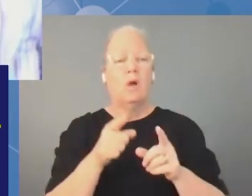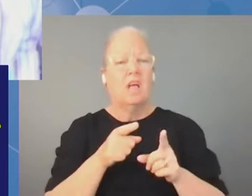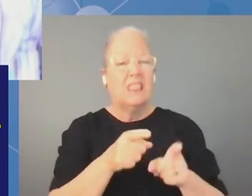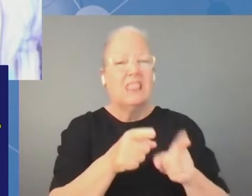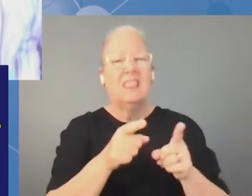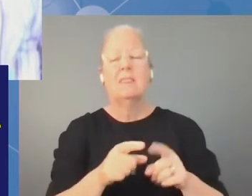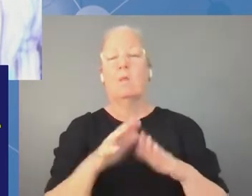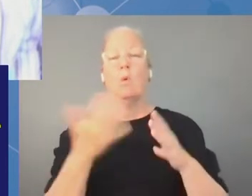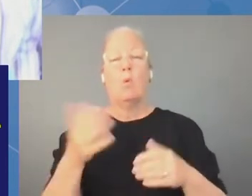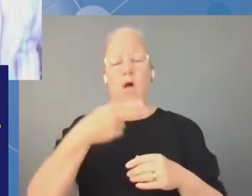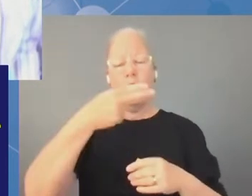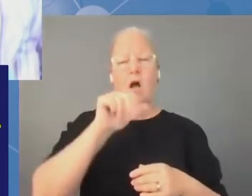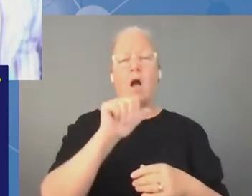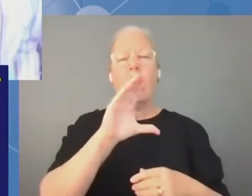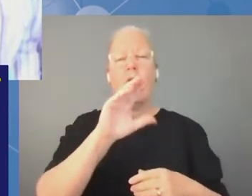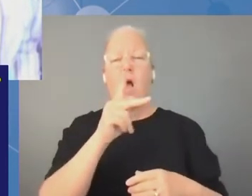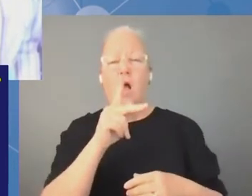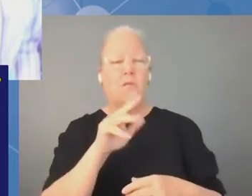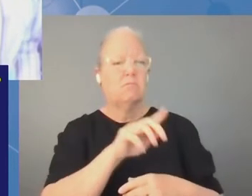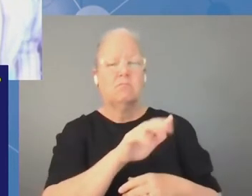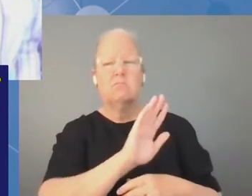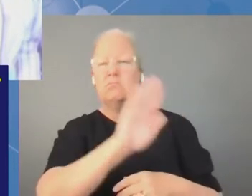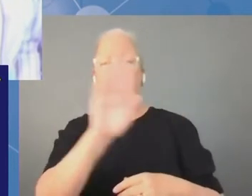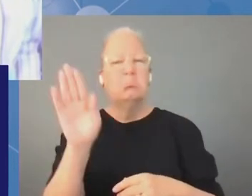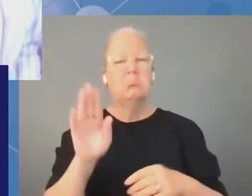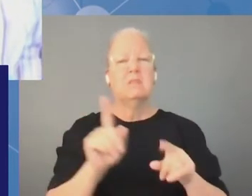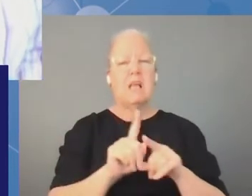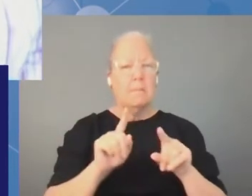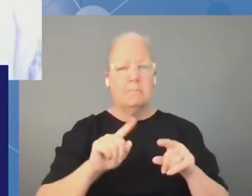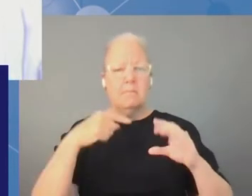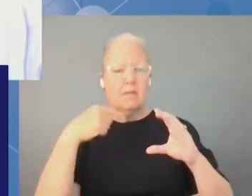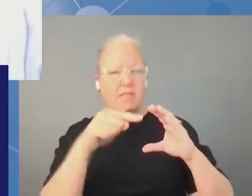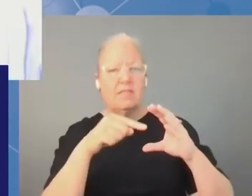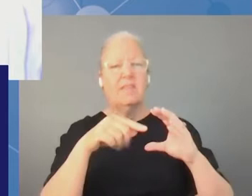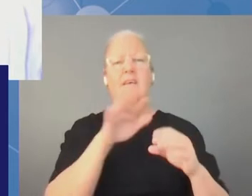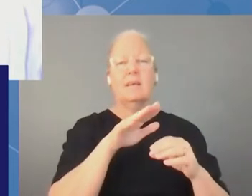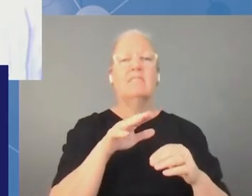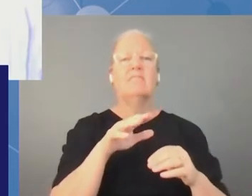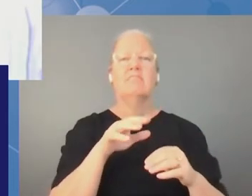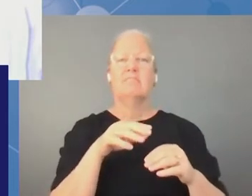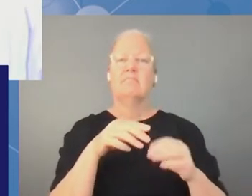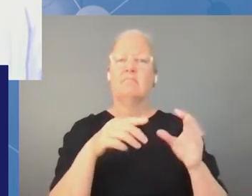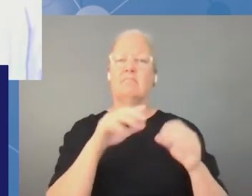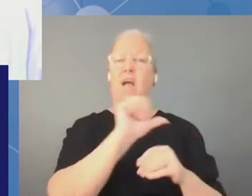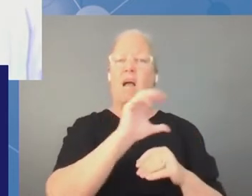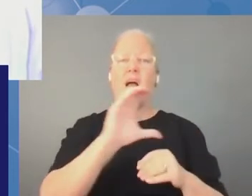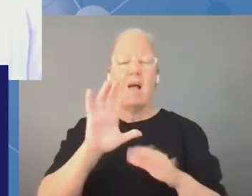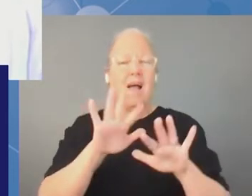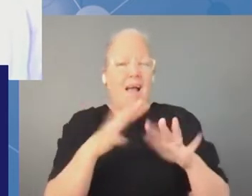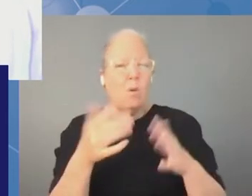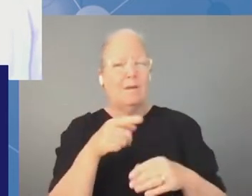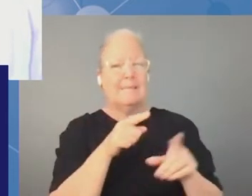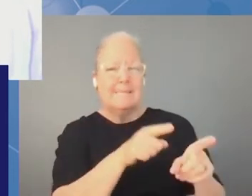And how will we know that the information we are getting on the internet is accurate? Thank you. Thank